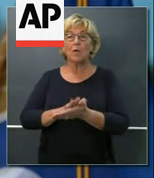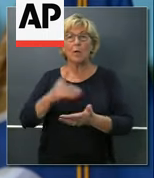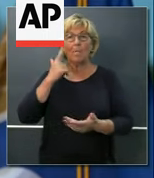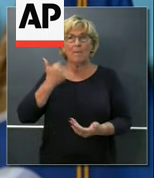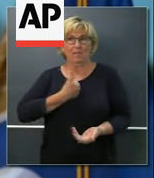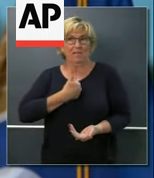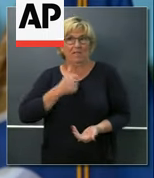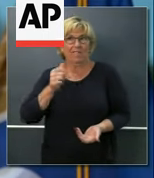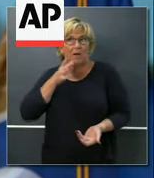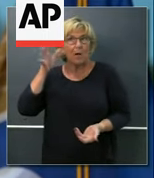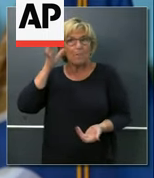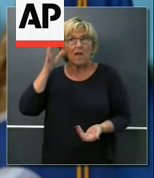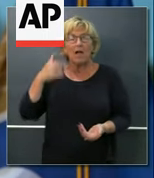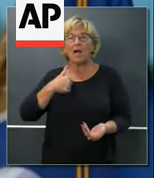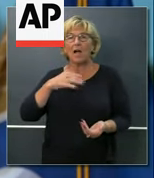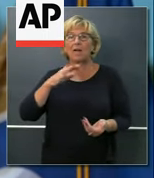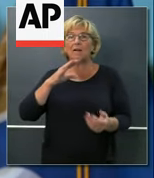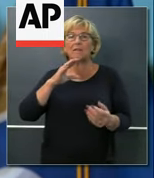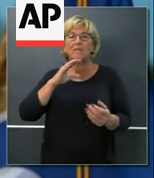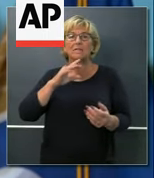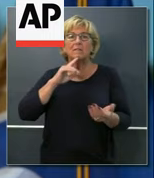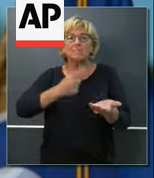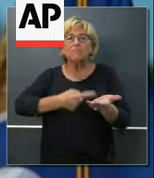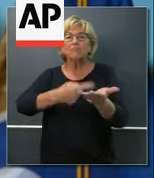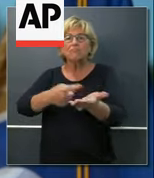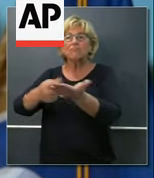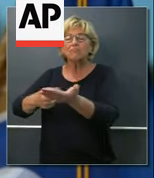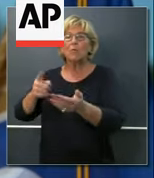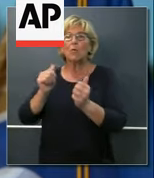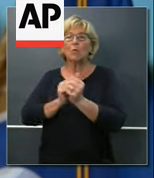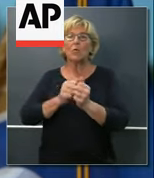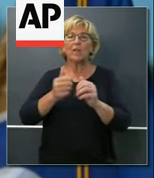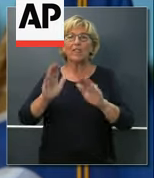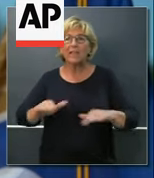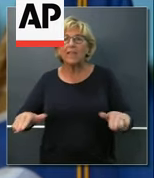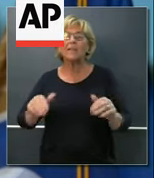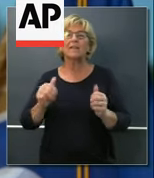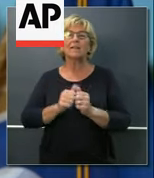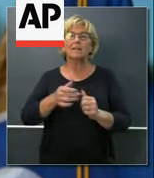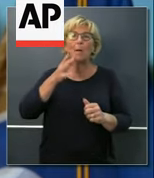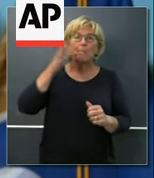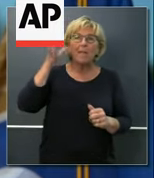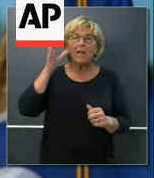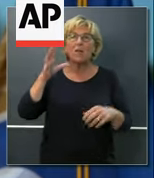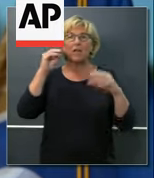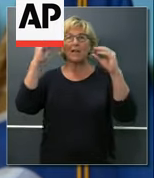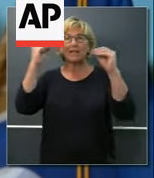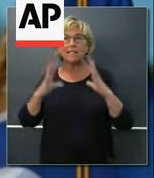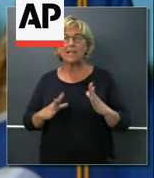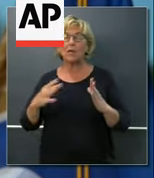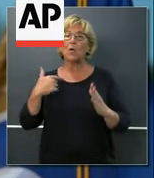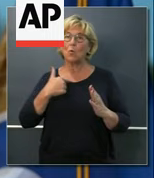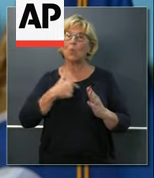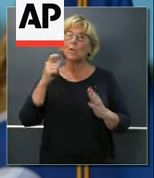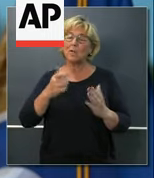and having talked to many other parents and educators, even the kids, I think we might want to consider